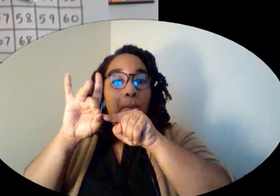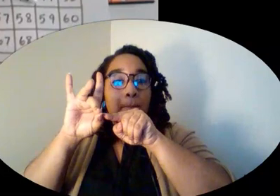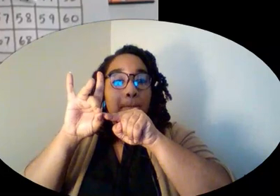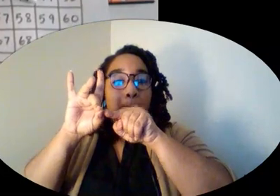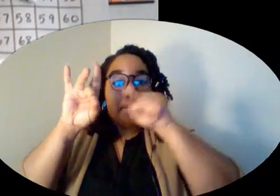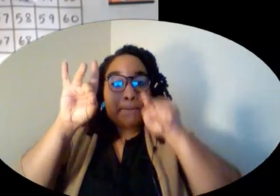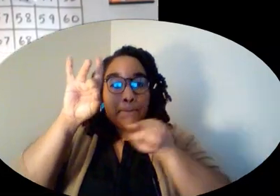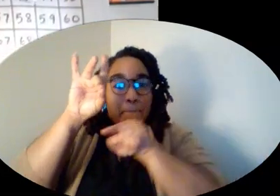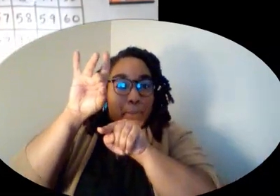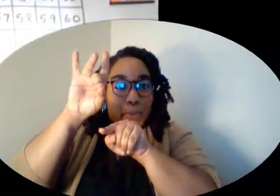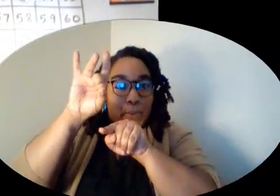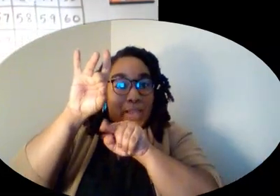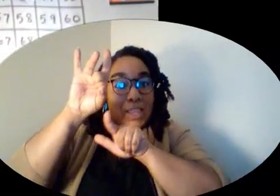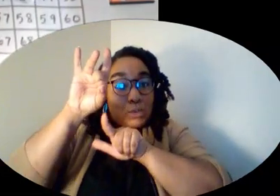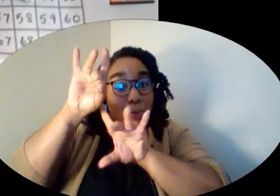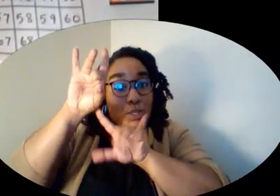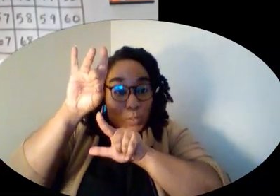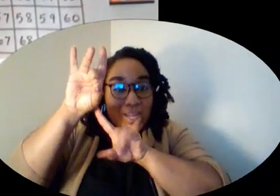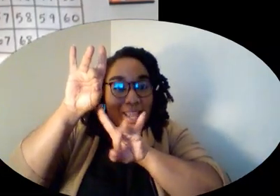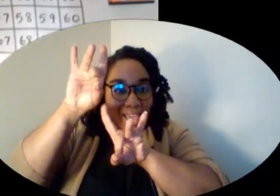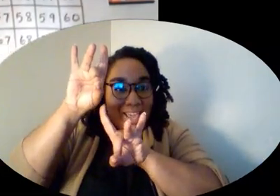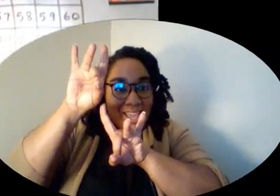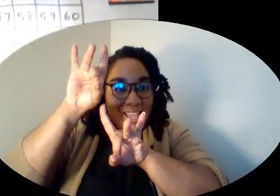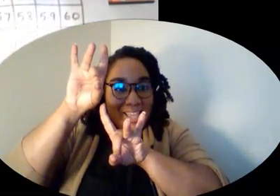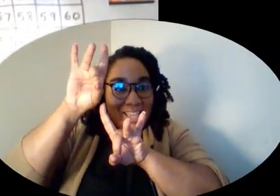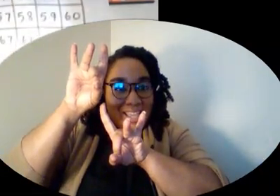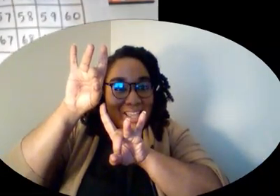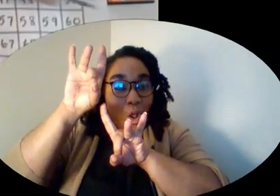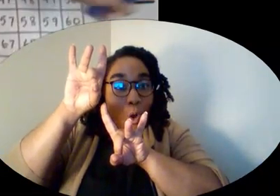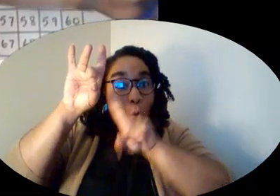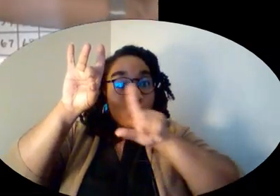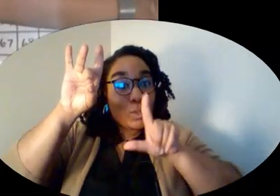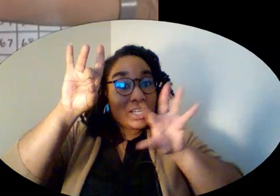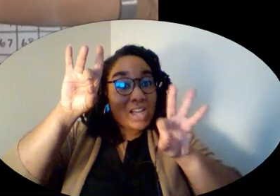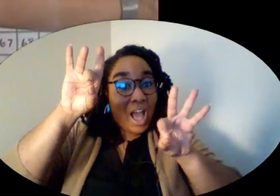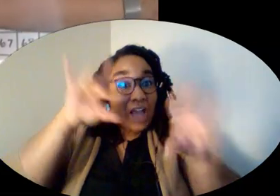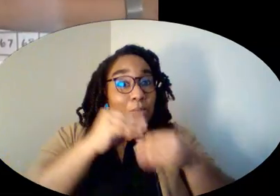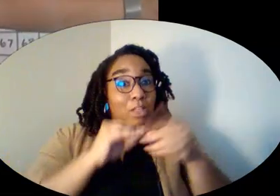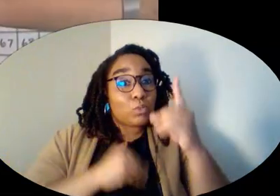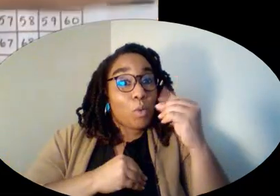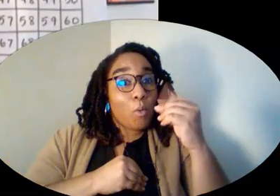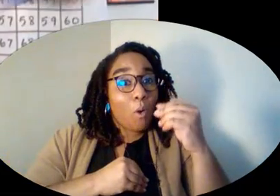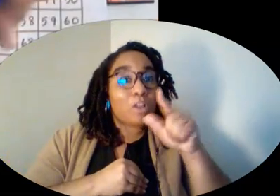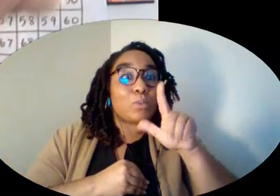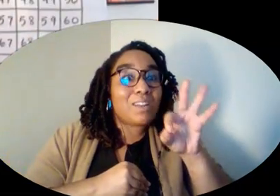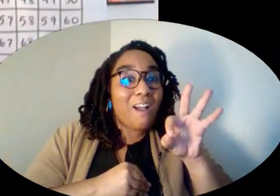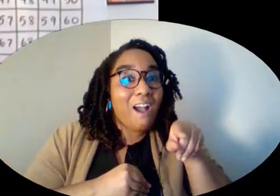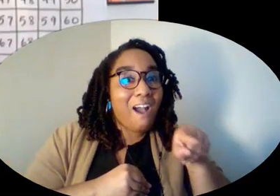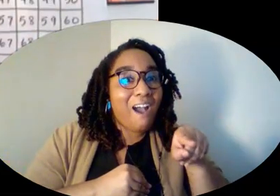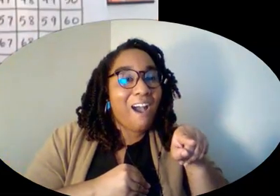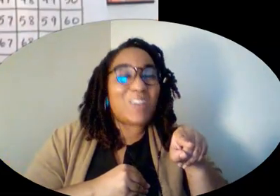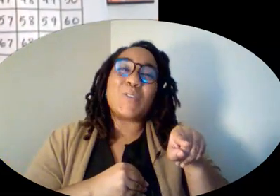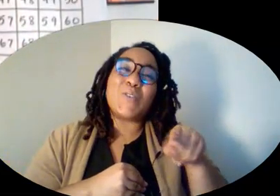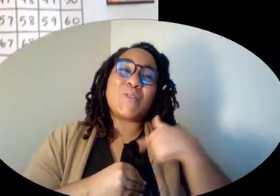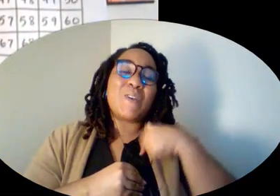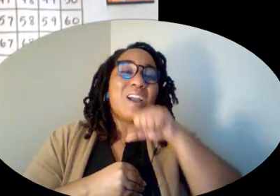row and that would land on 28. Plus one more would give 29. Ooh, I love to